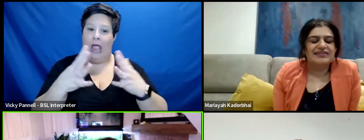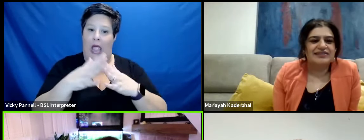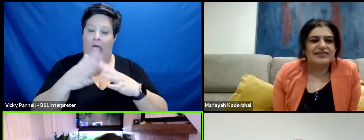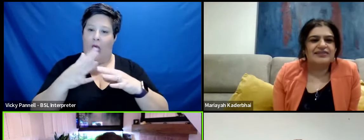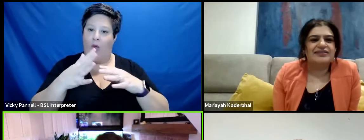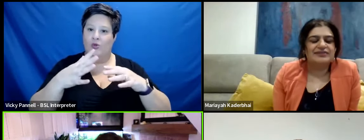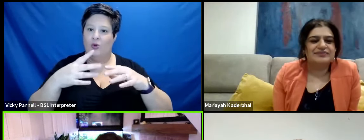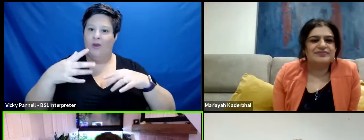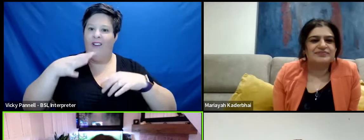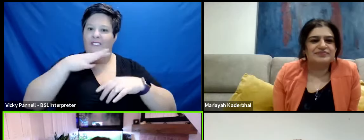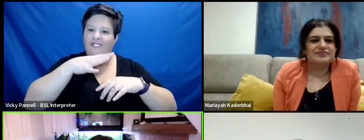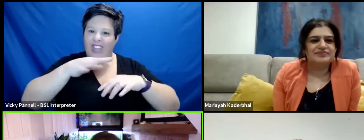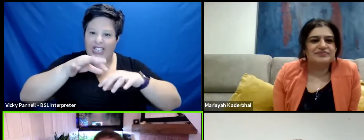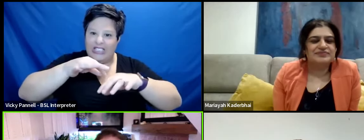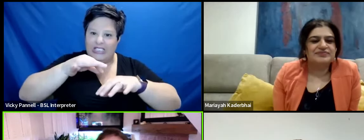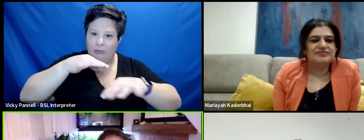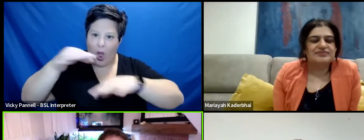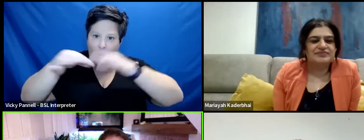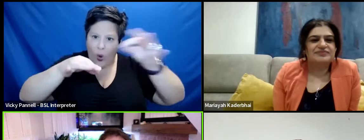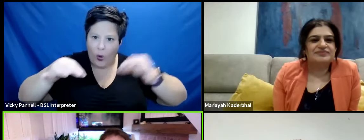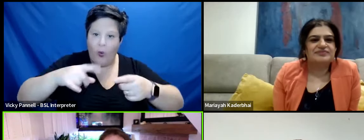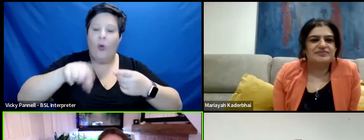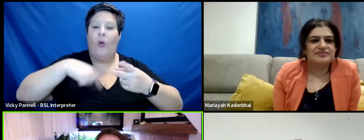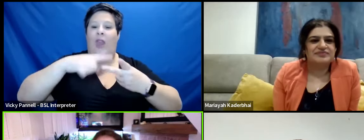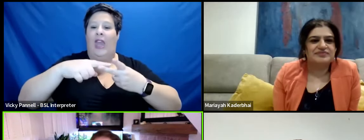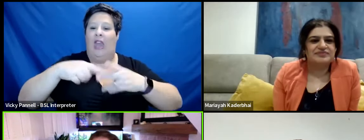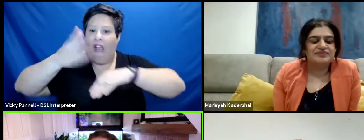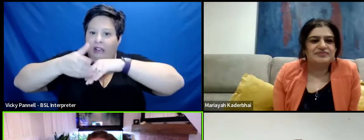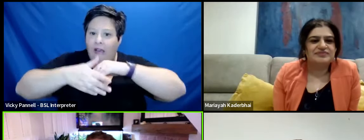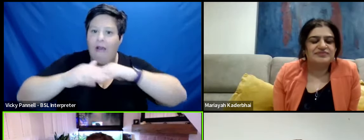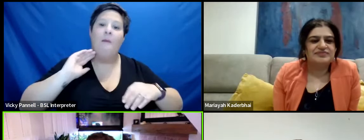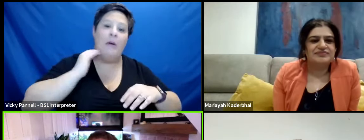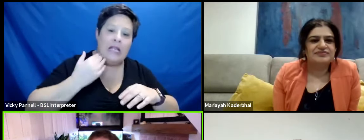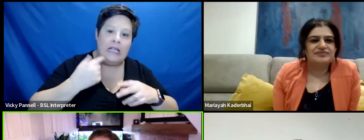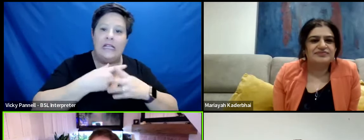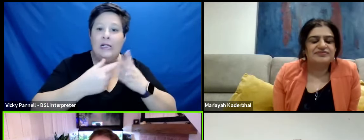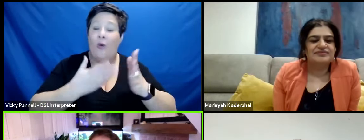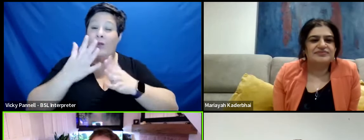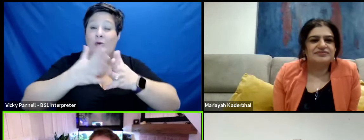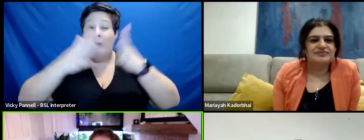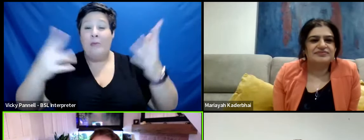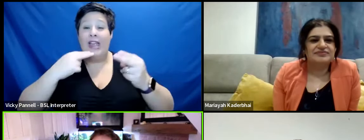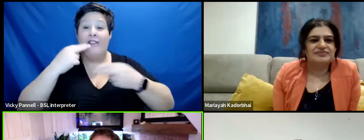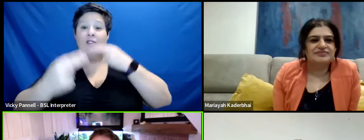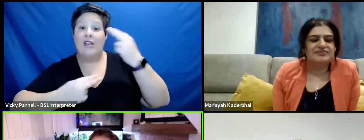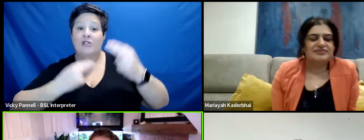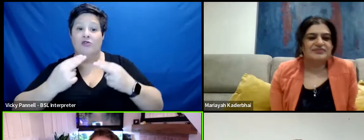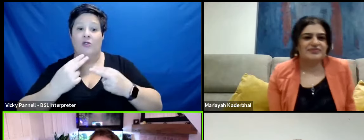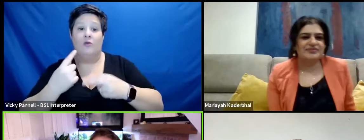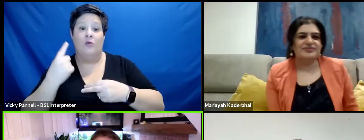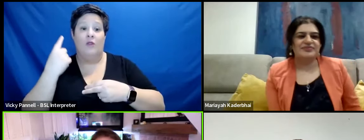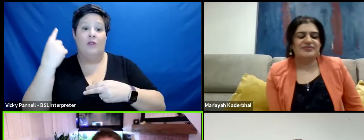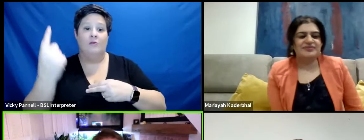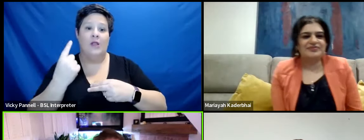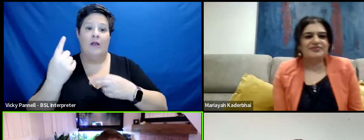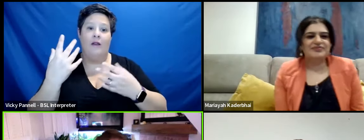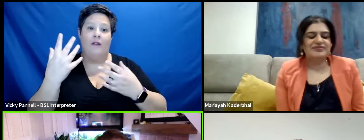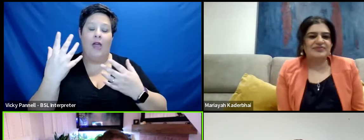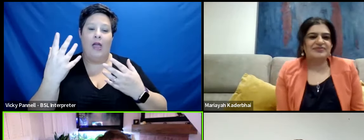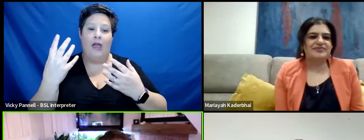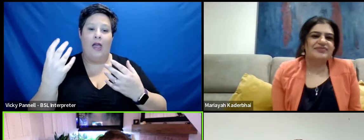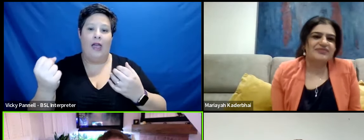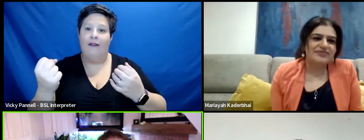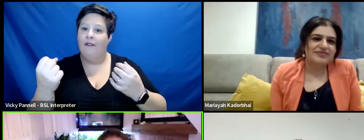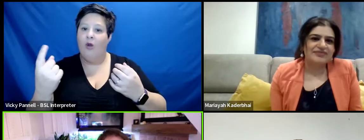debone a fish and stuff like that and to cut the meat. And went to a huge restaurant where they were doing covers of